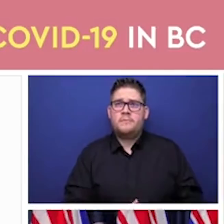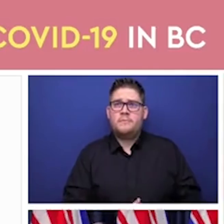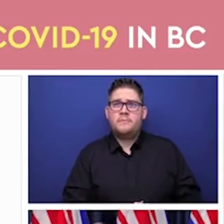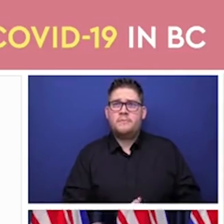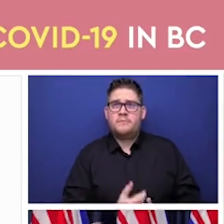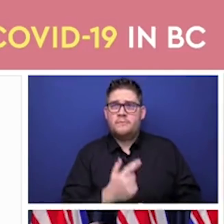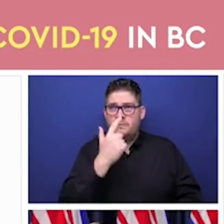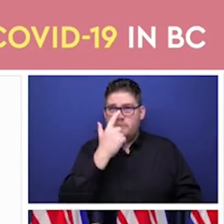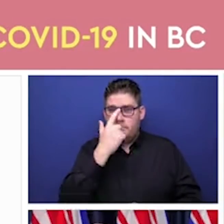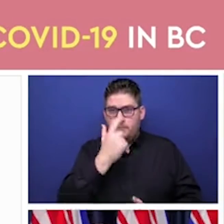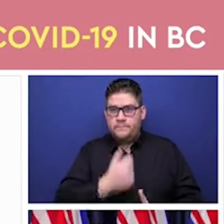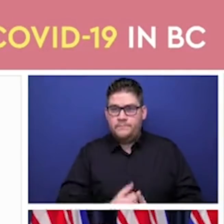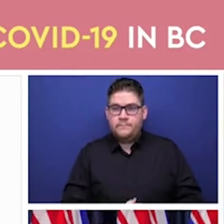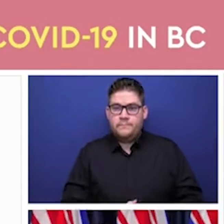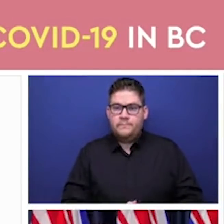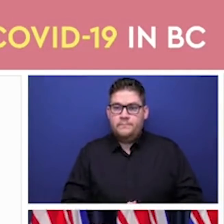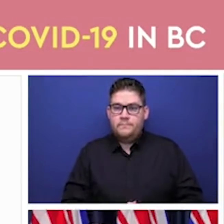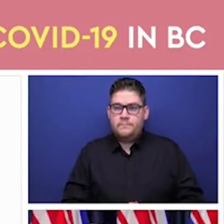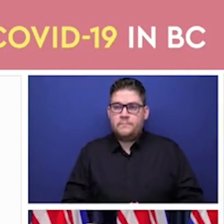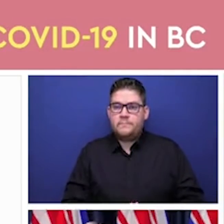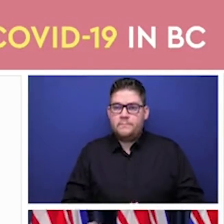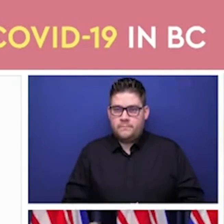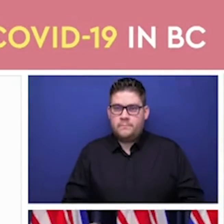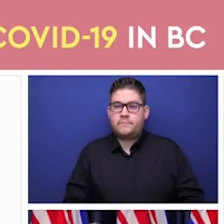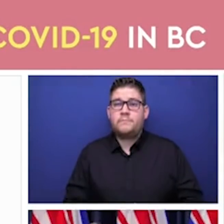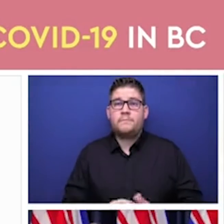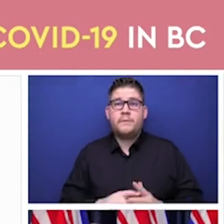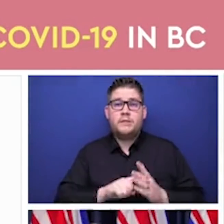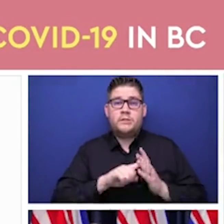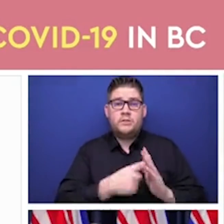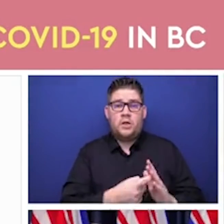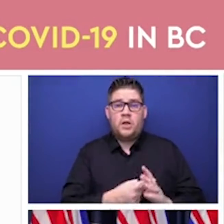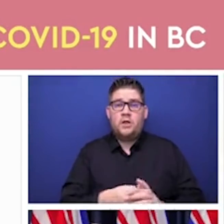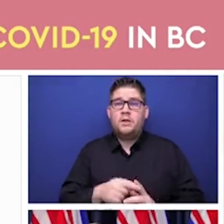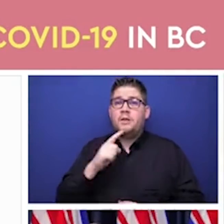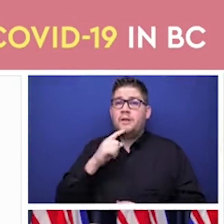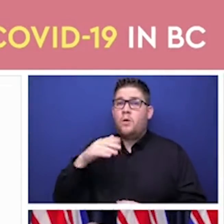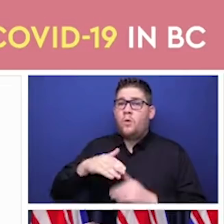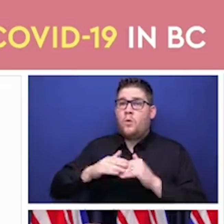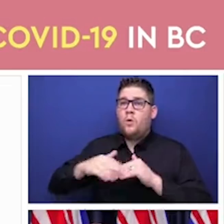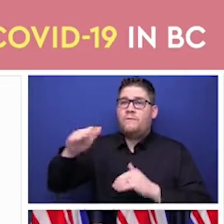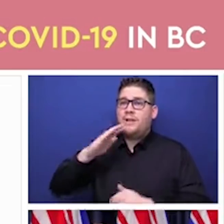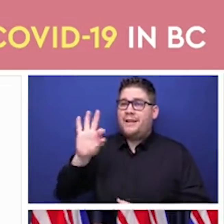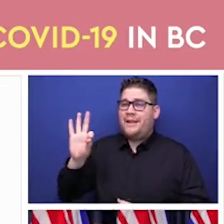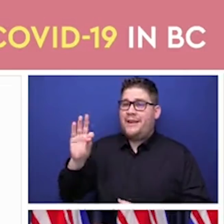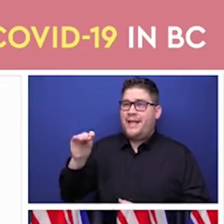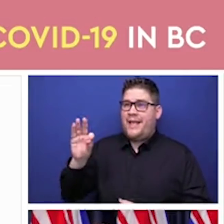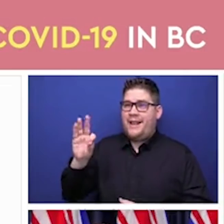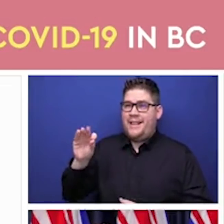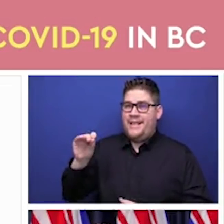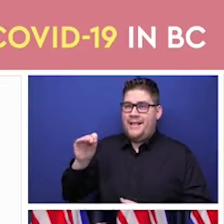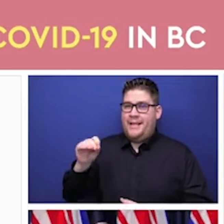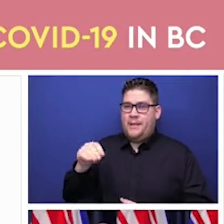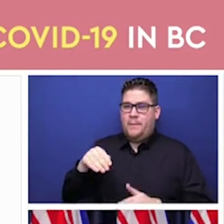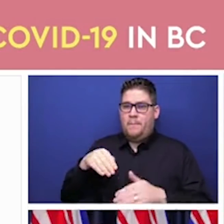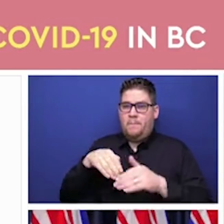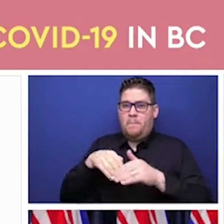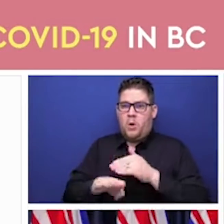for a vaccine will be those over 90. And it will be by year of birth. So they are born in or before 1931.